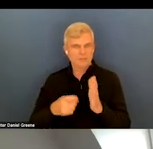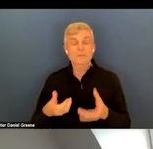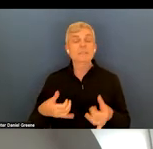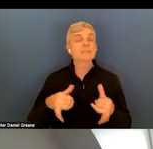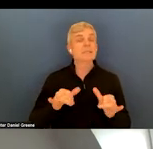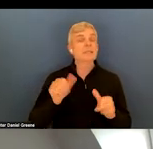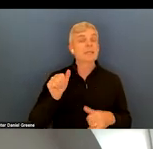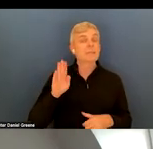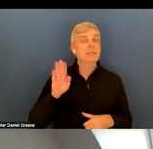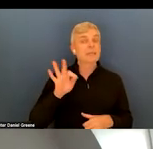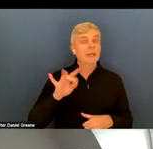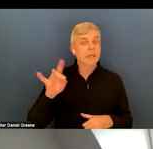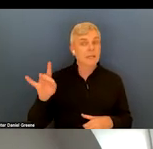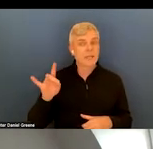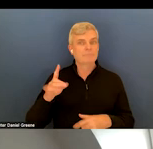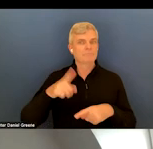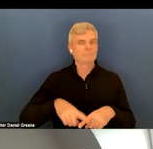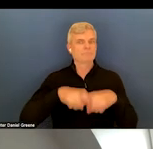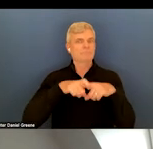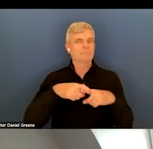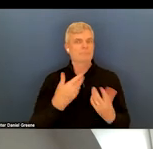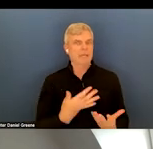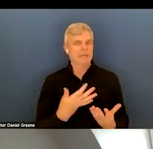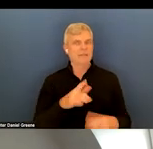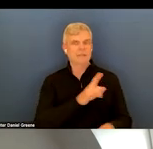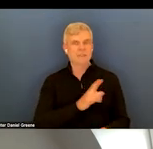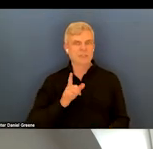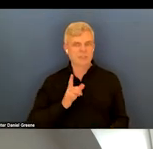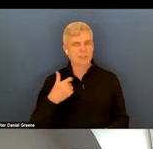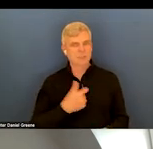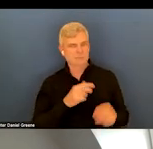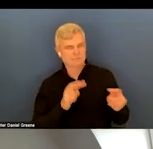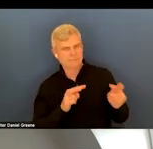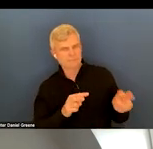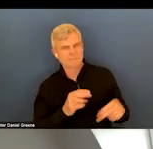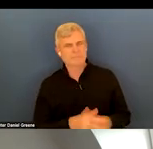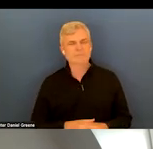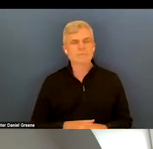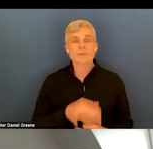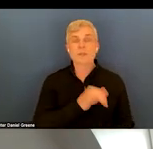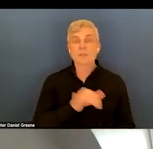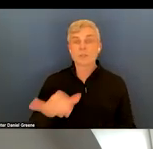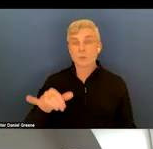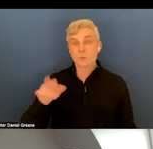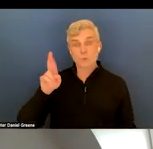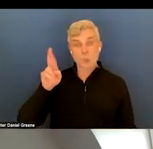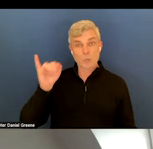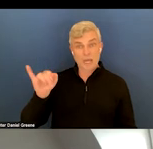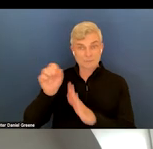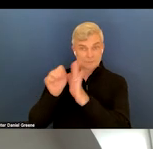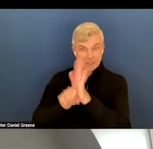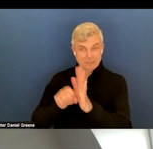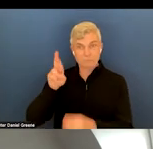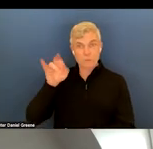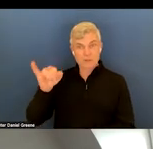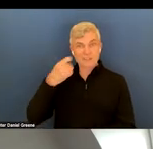in the legislature there. So we are keeping an eye on that. On a similar note, Rhode Island also passed their budget. That